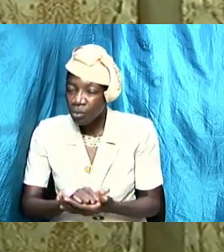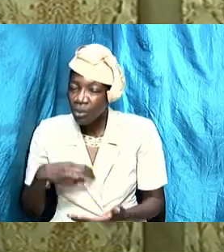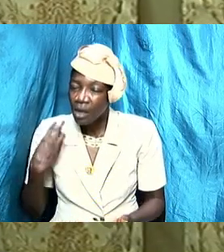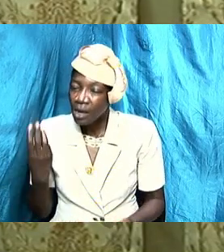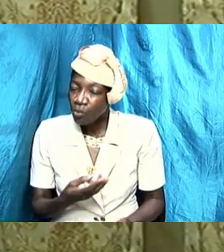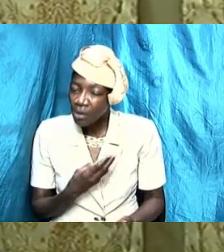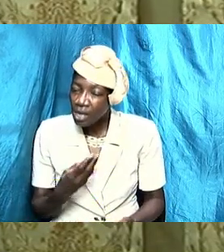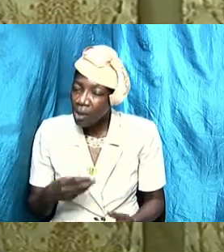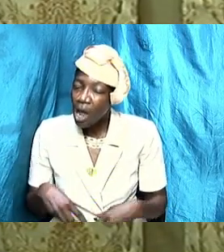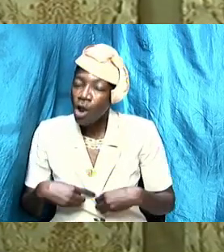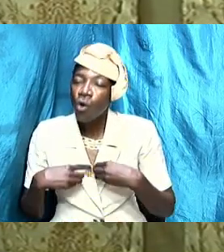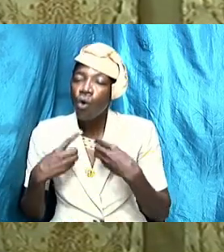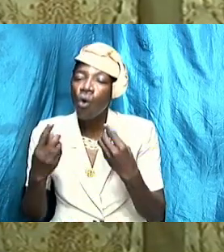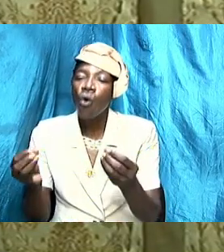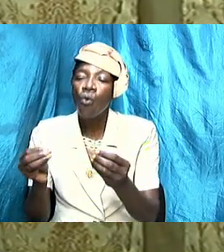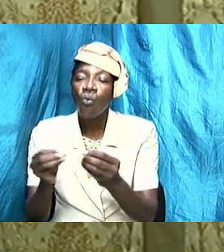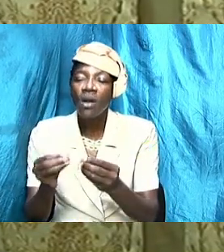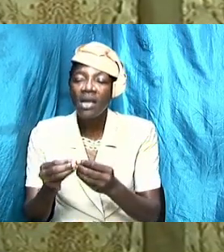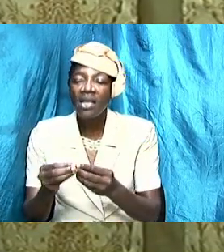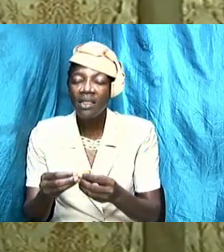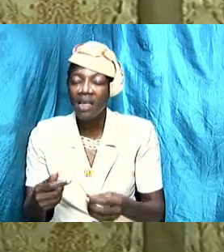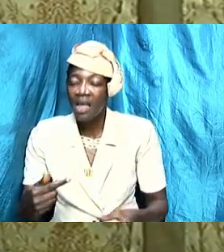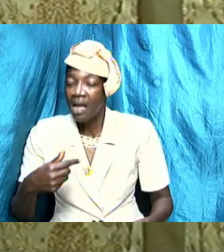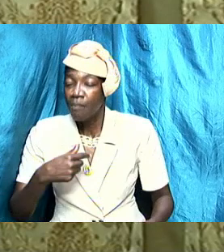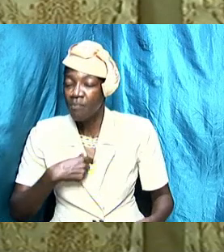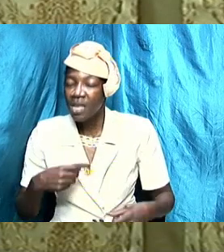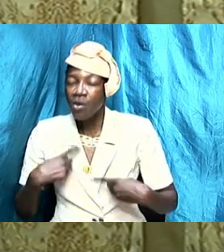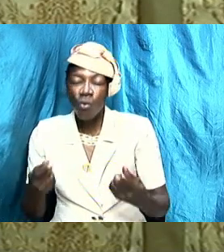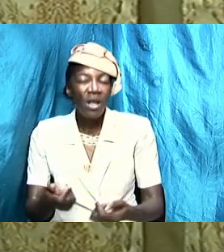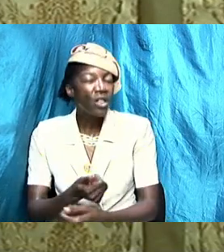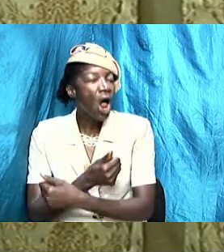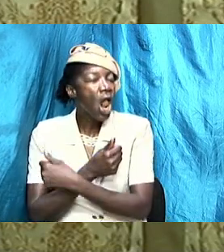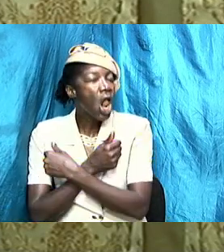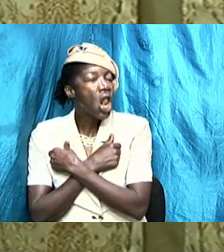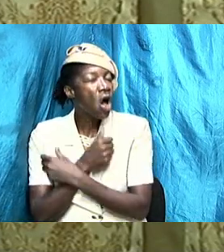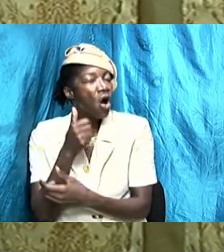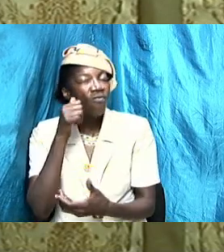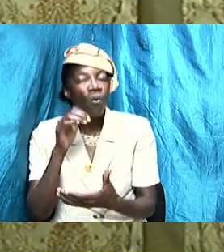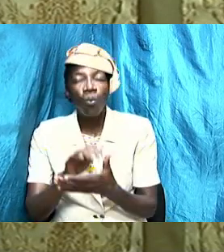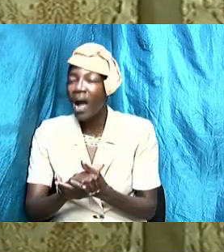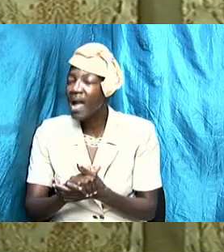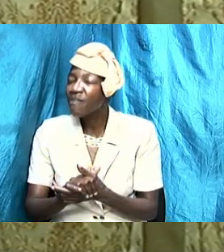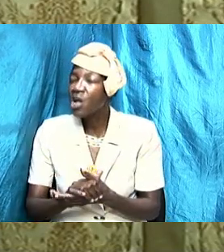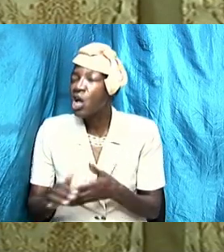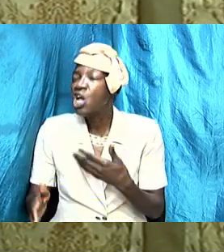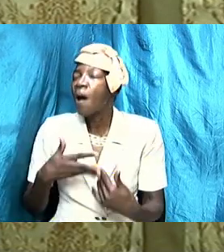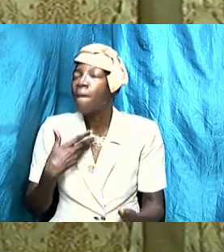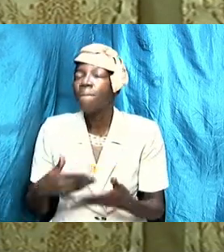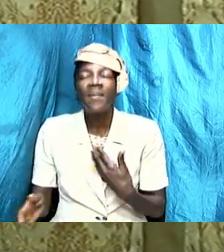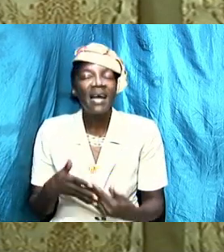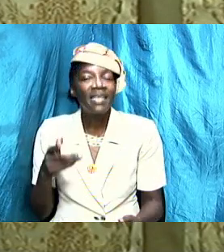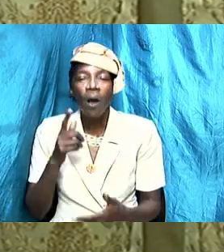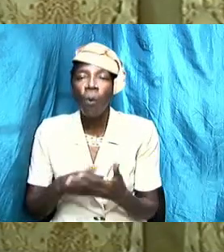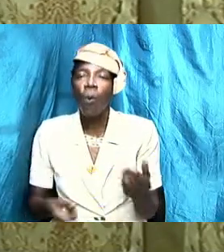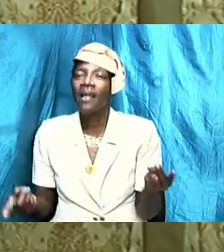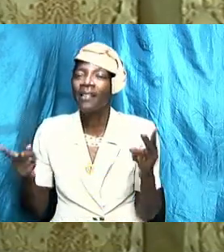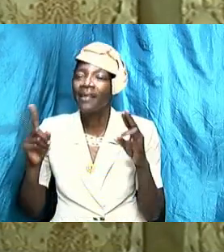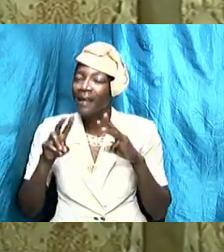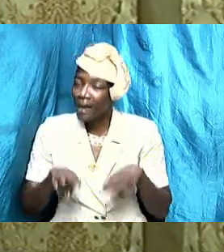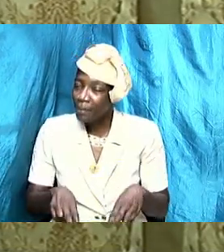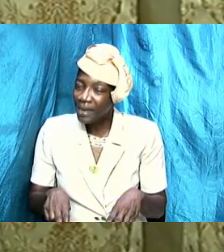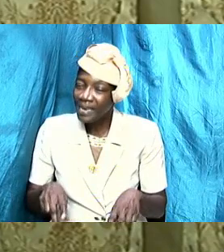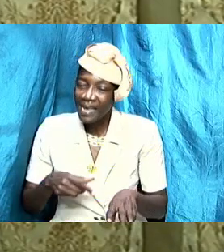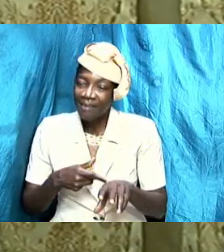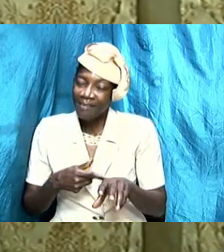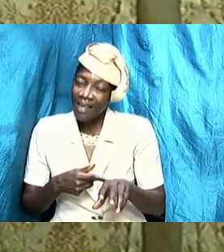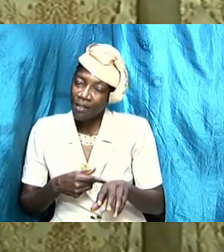proceed with and that I am going to love my wife irrespective of and start to see that into